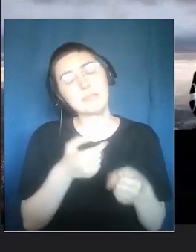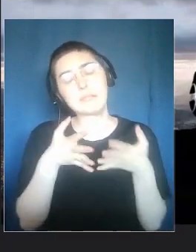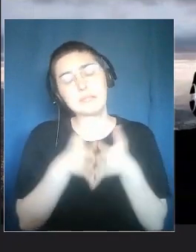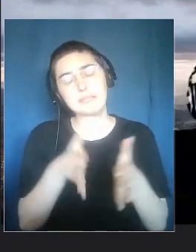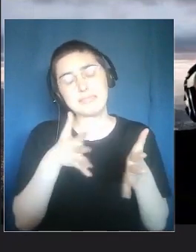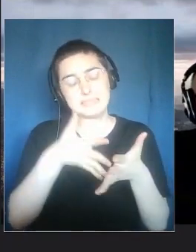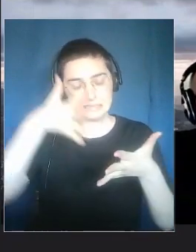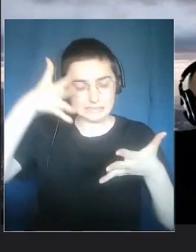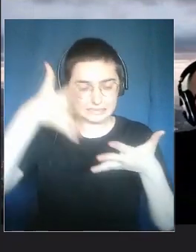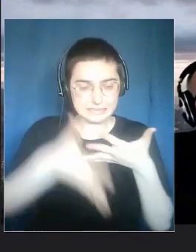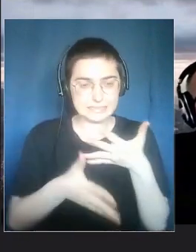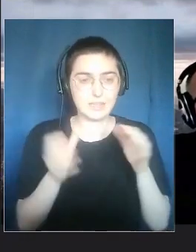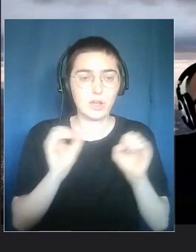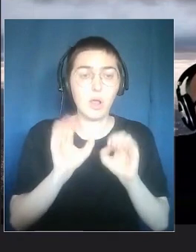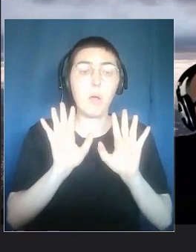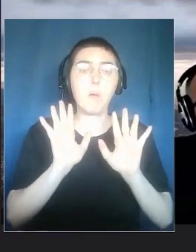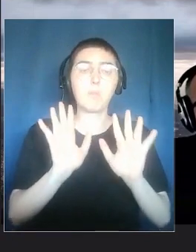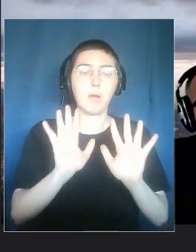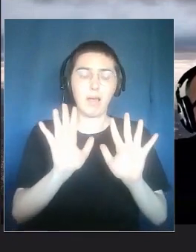Wonderful.